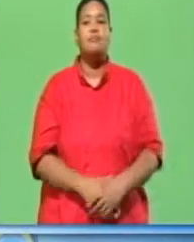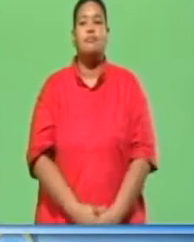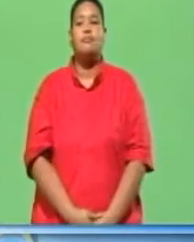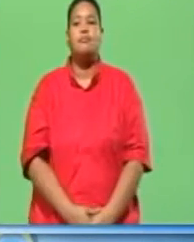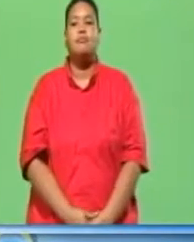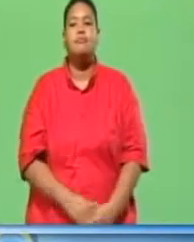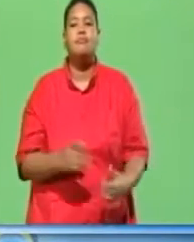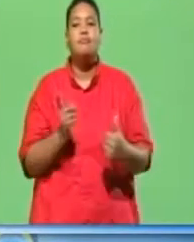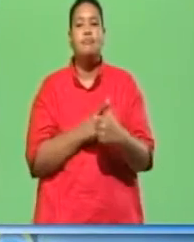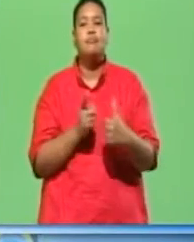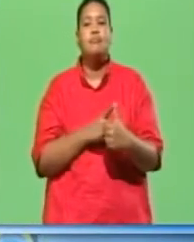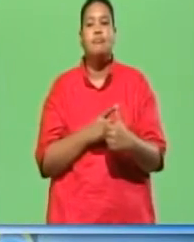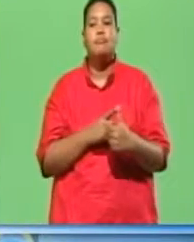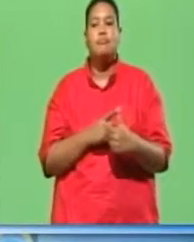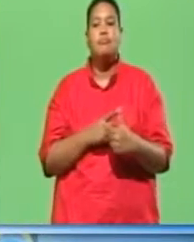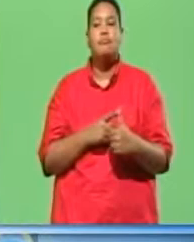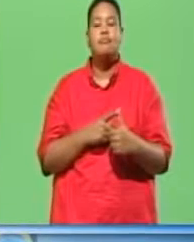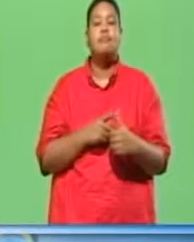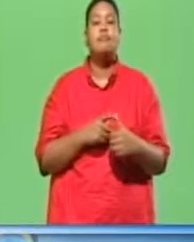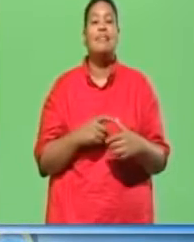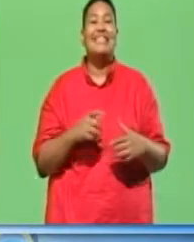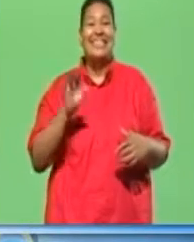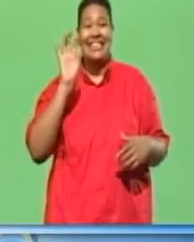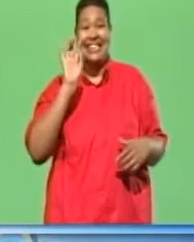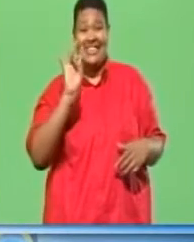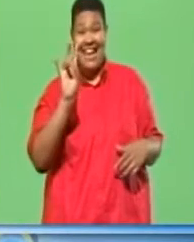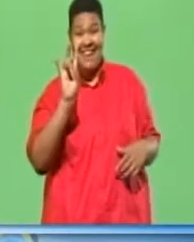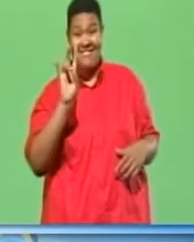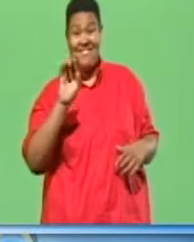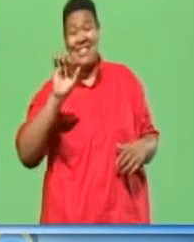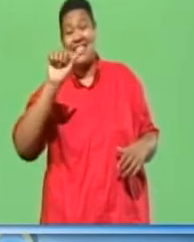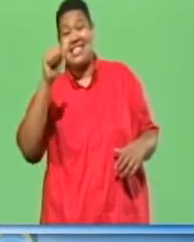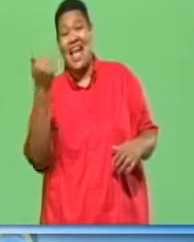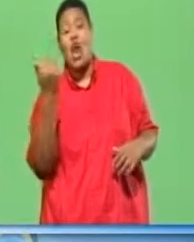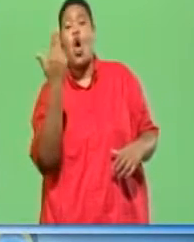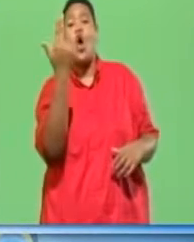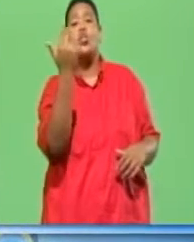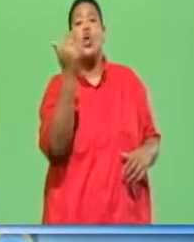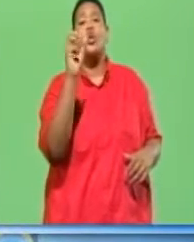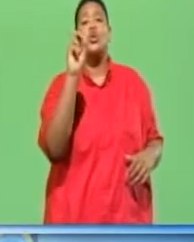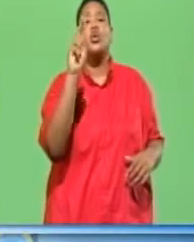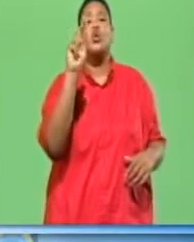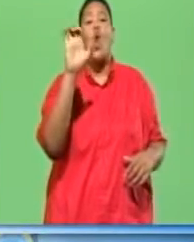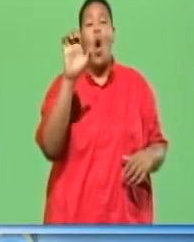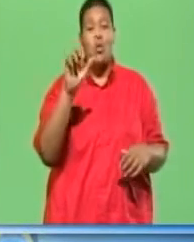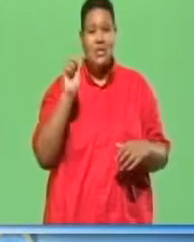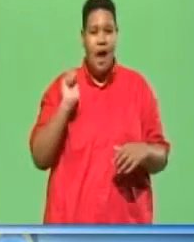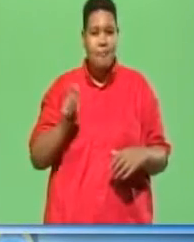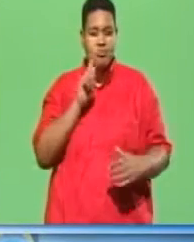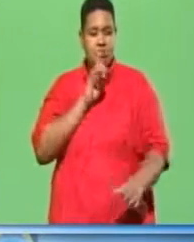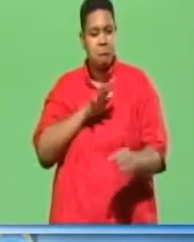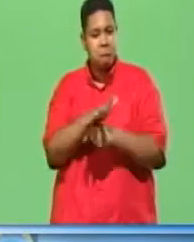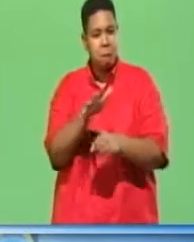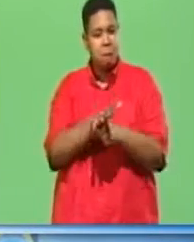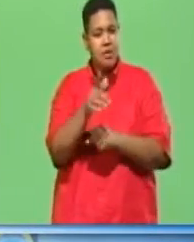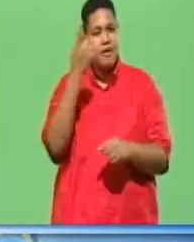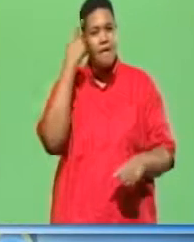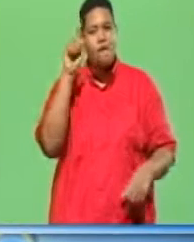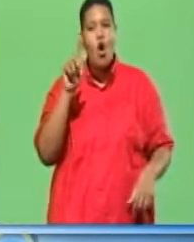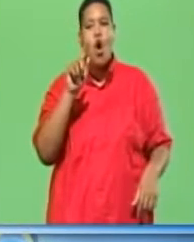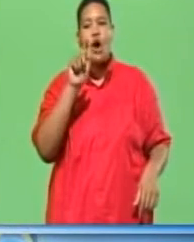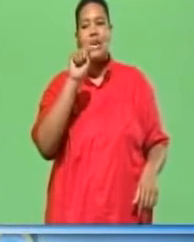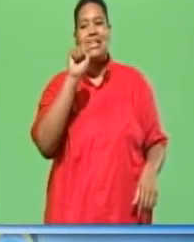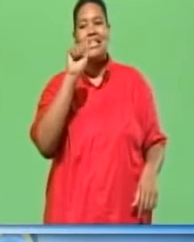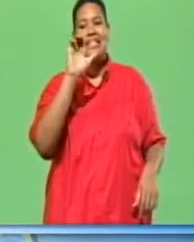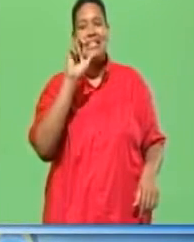A 7, 10, or 13-ounce hammer is adequate for tacks, rads, and